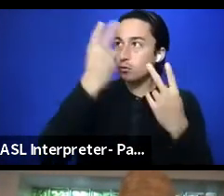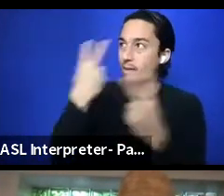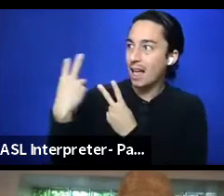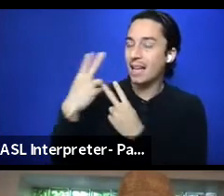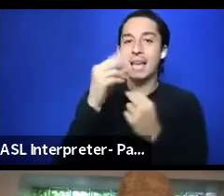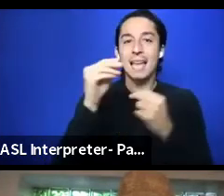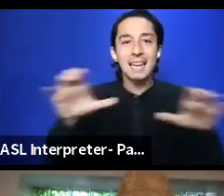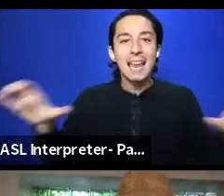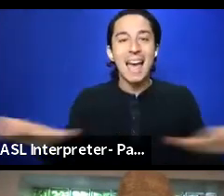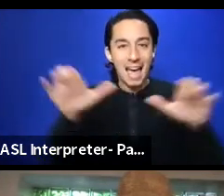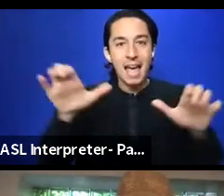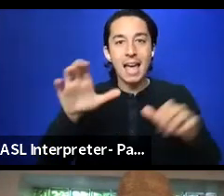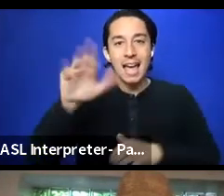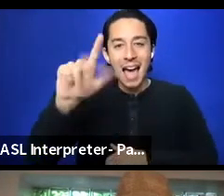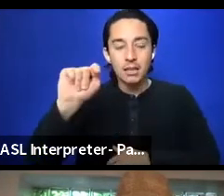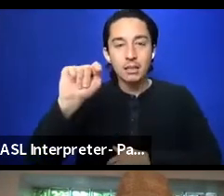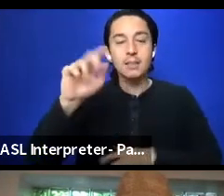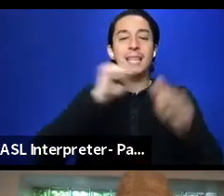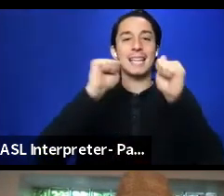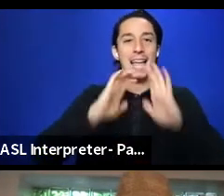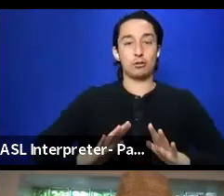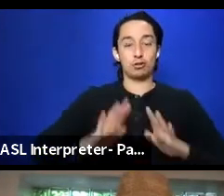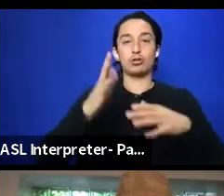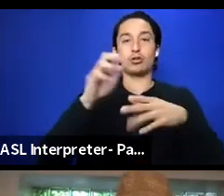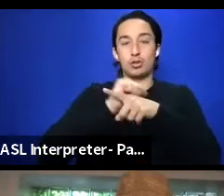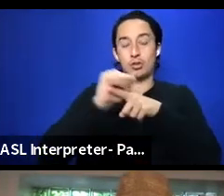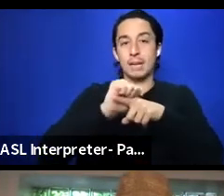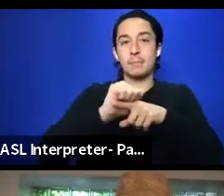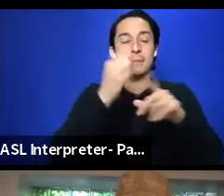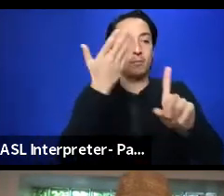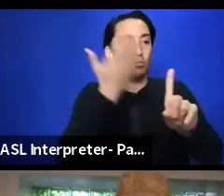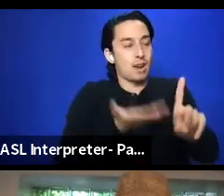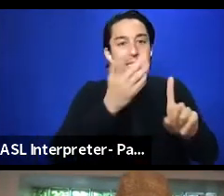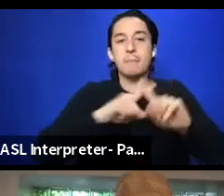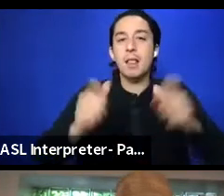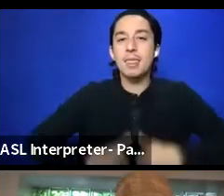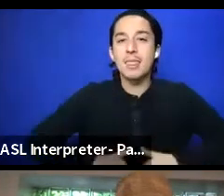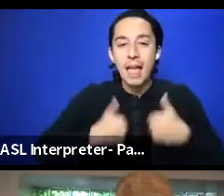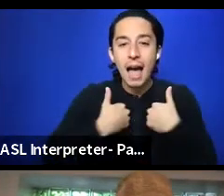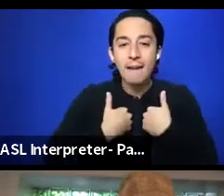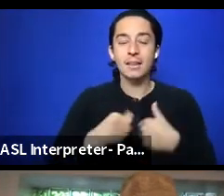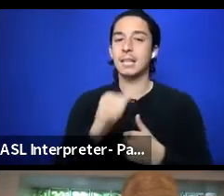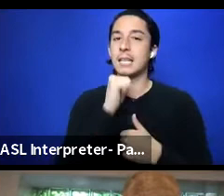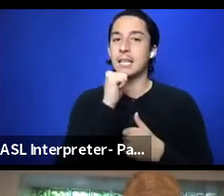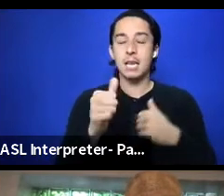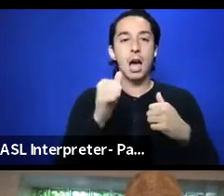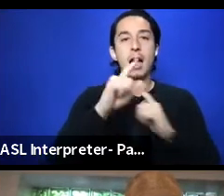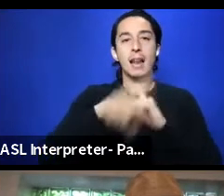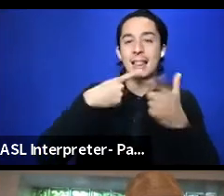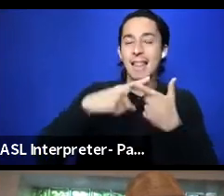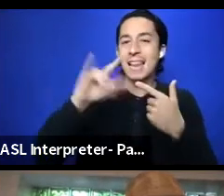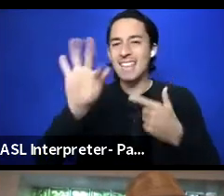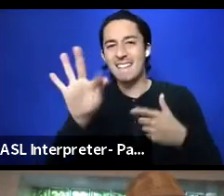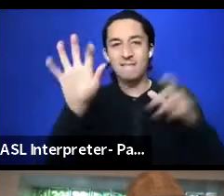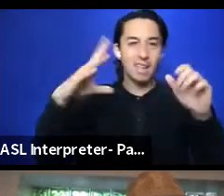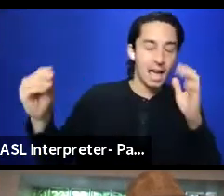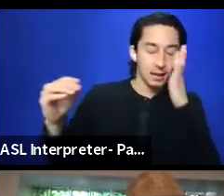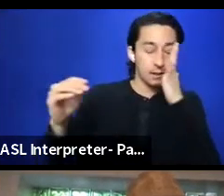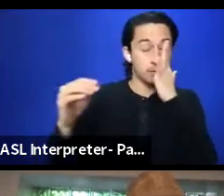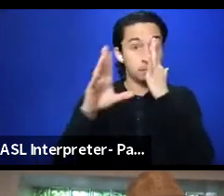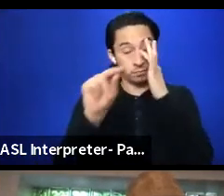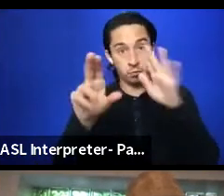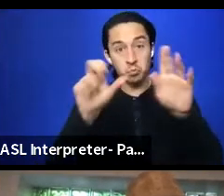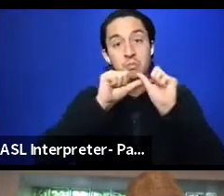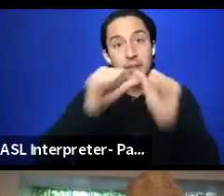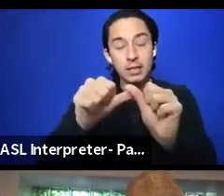actors are trained to do on stage, to be present, but to be live. It's not a then, and if, and it's continually going